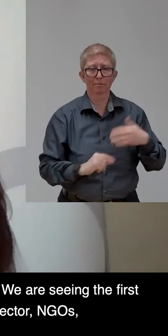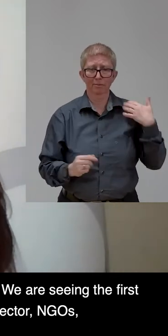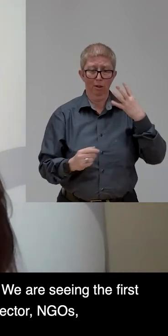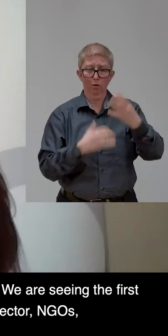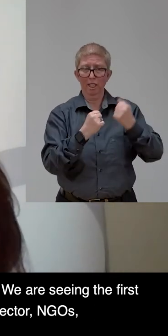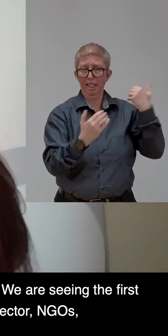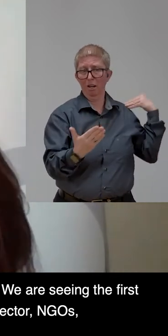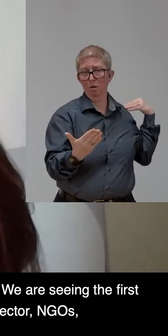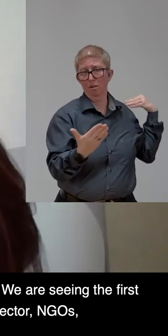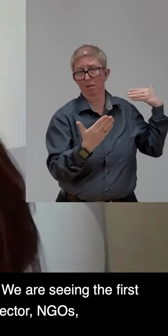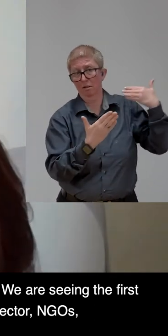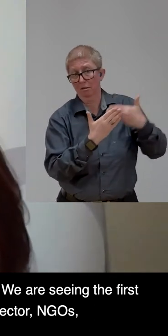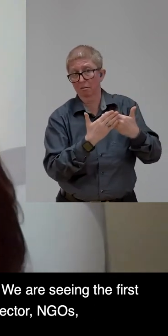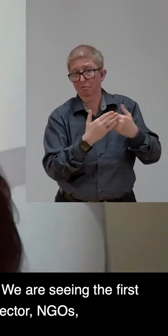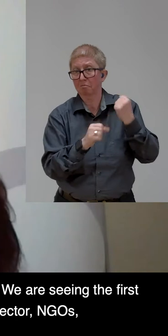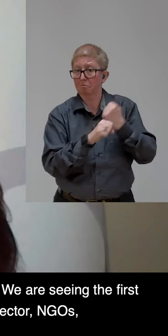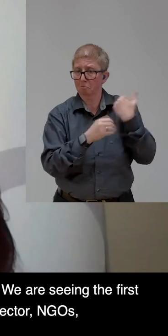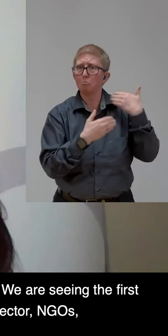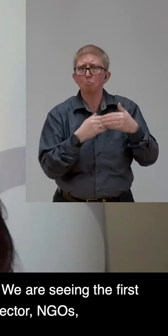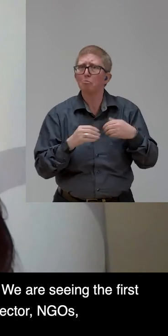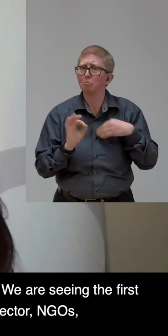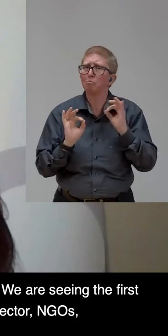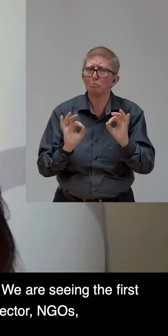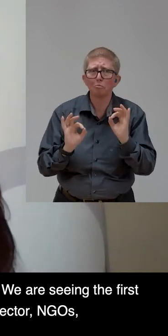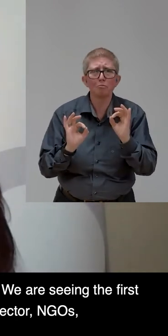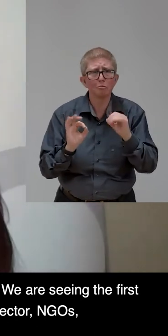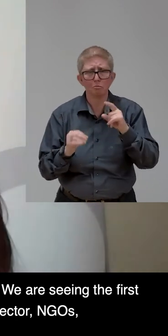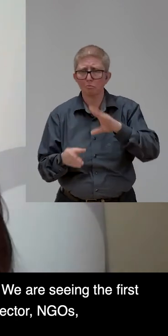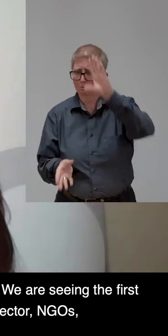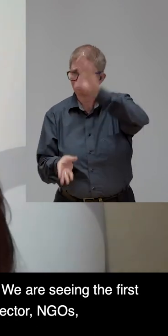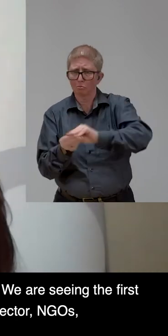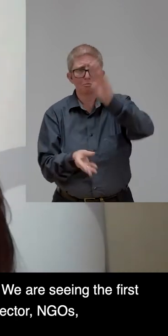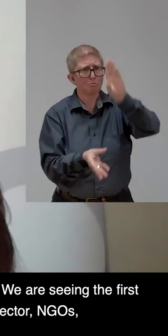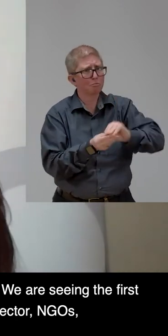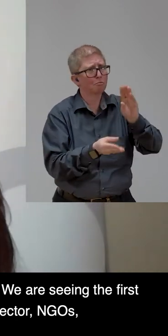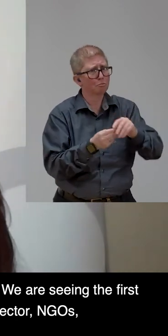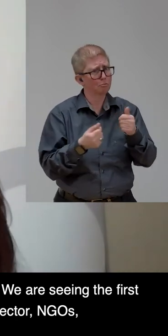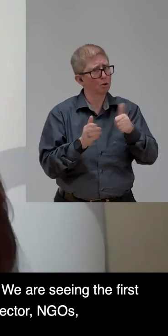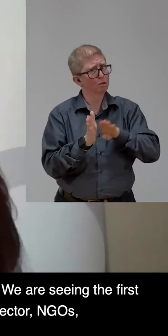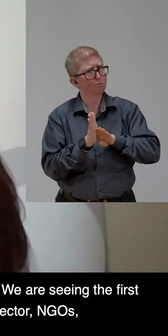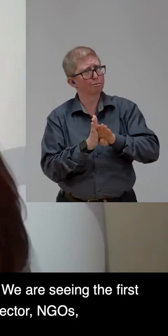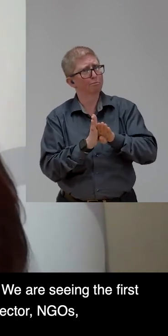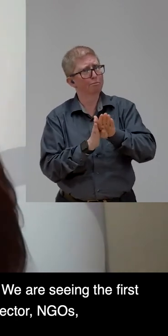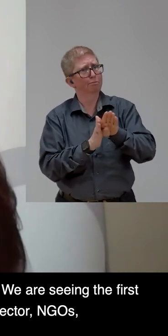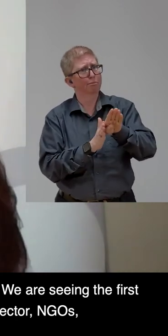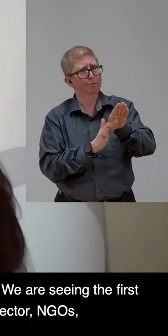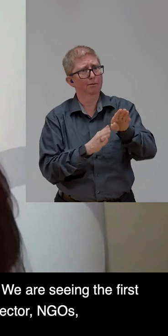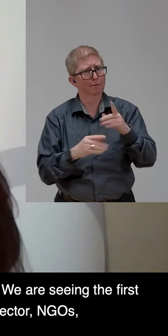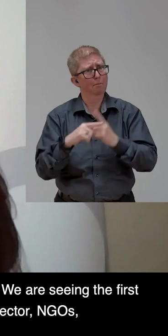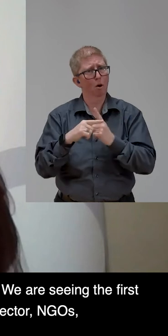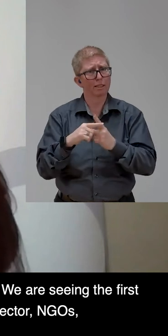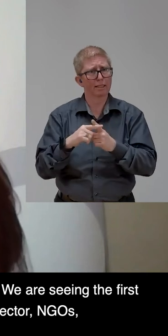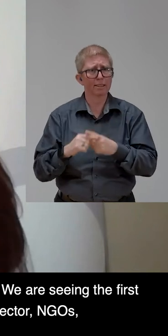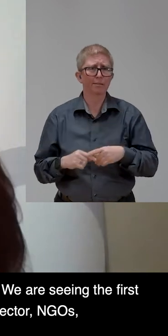We are seeing the first results of what happened when private sector, public